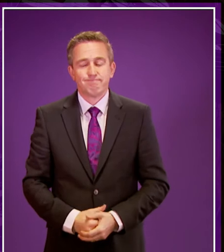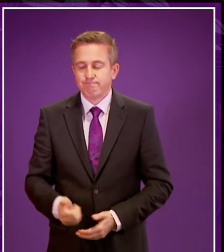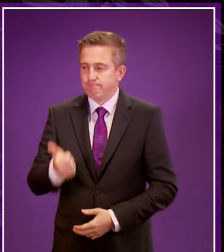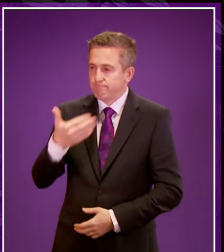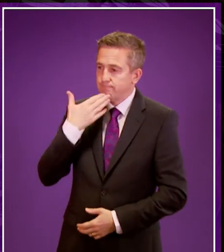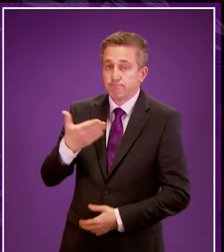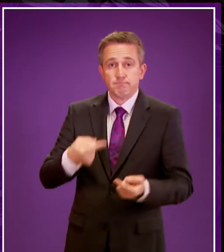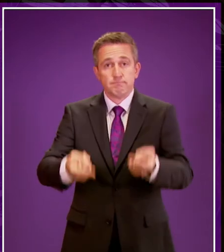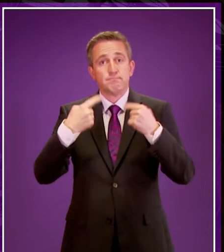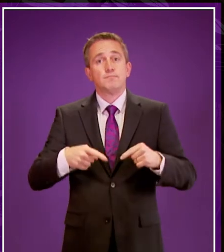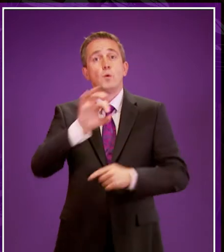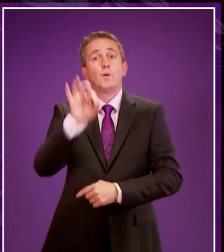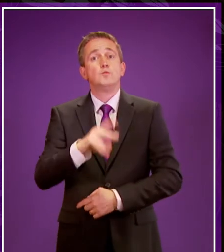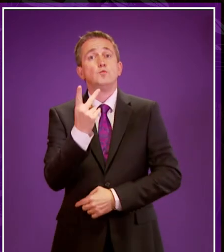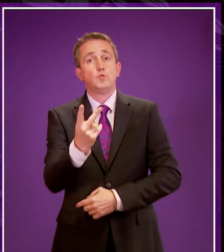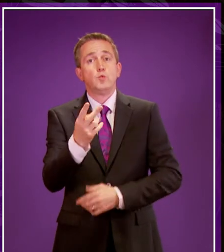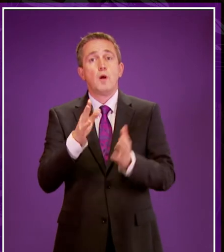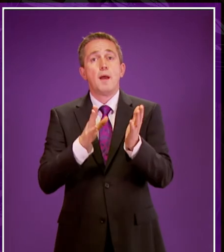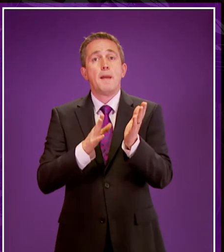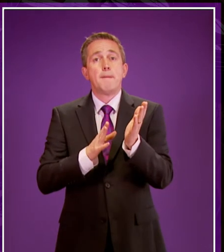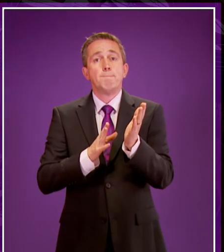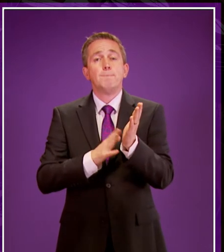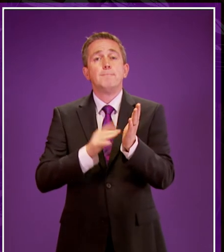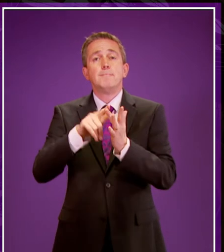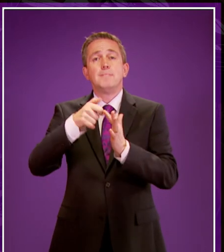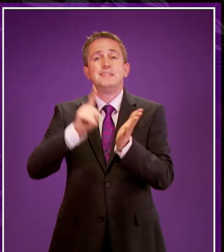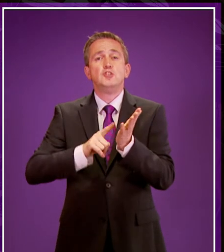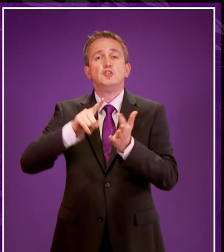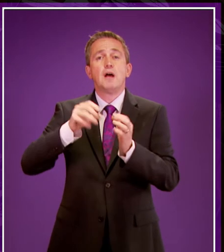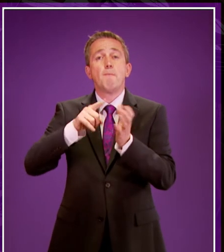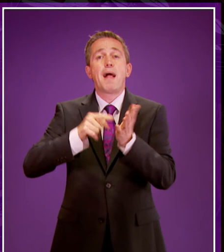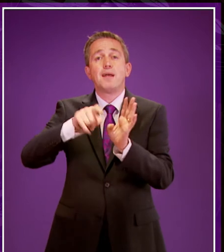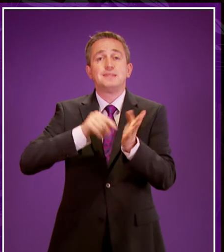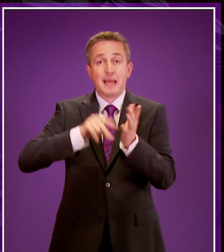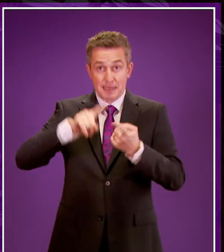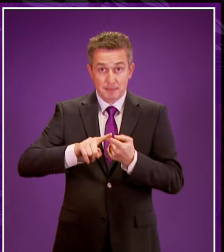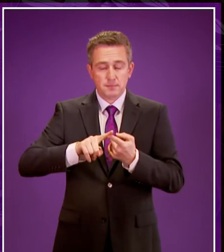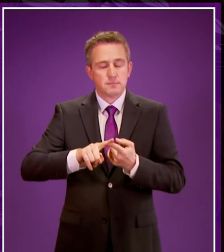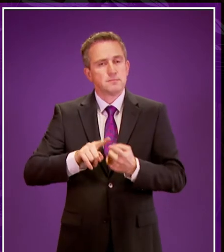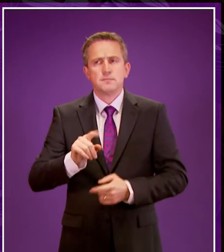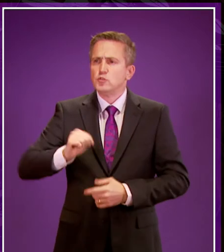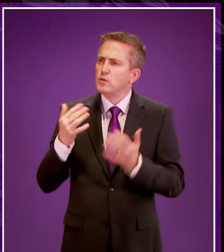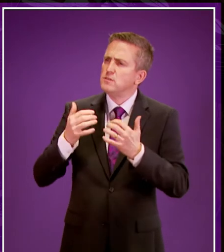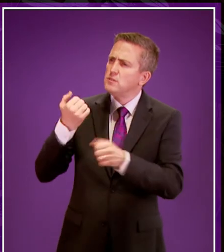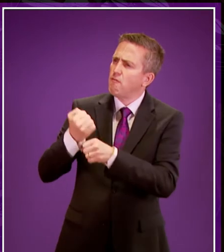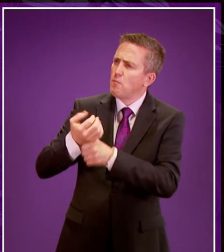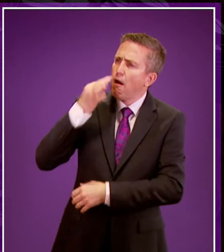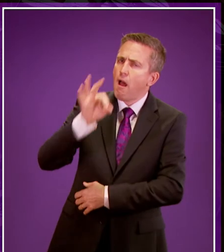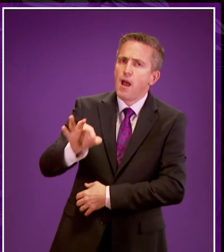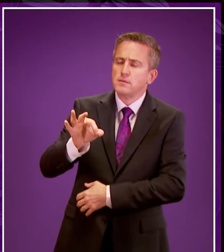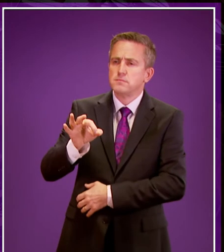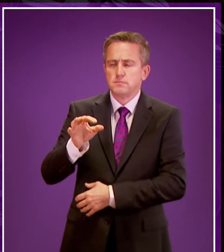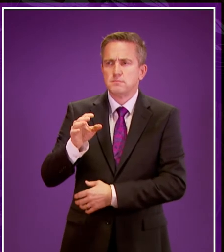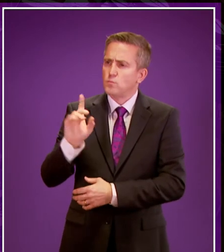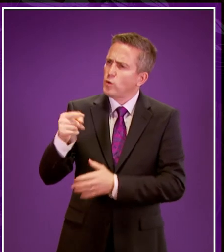you very much. We now move to question number two, Michelle Ballantyne. Thank you. To ask the Scottish Government what action it is taking in response